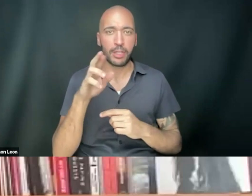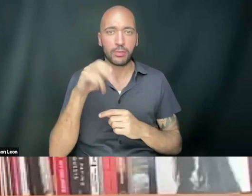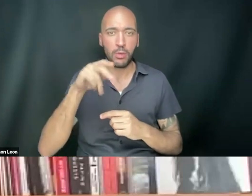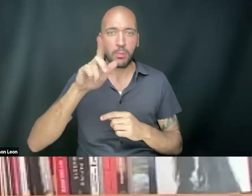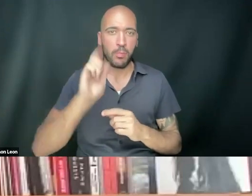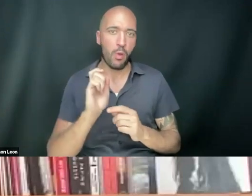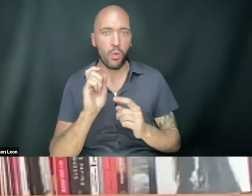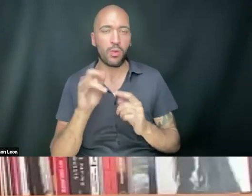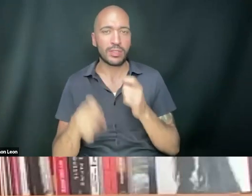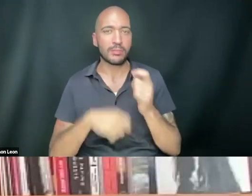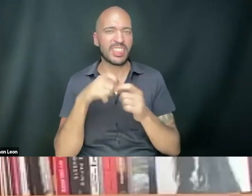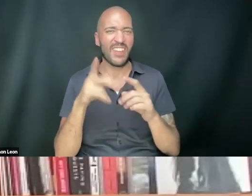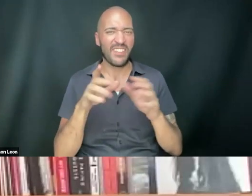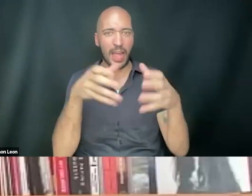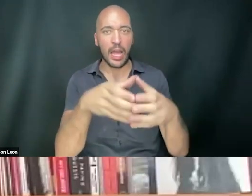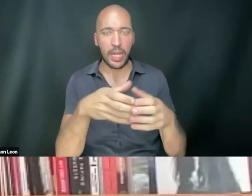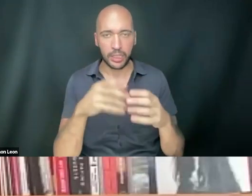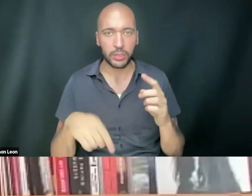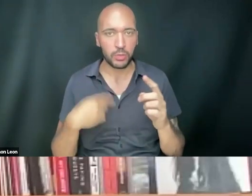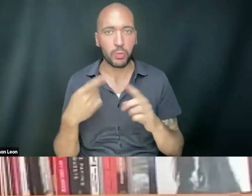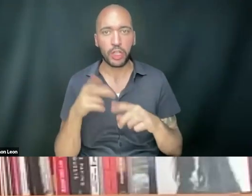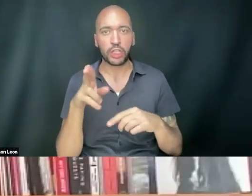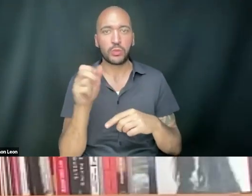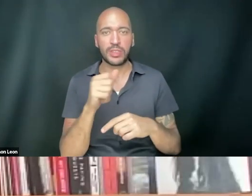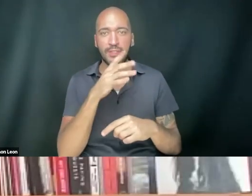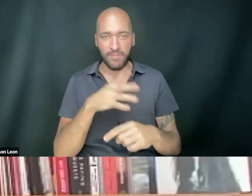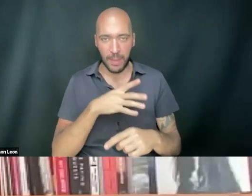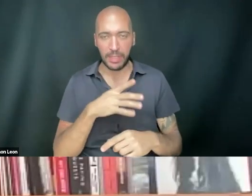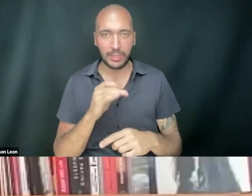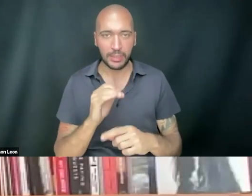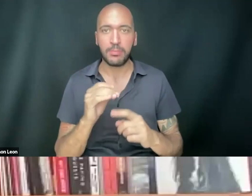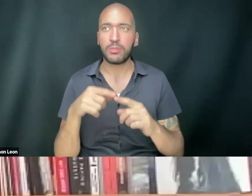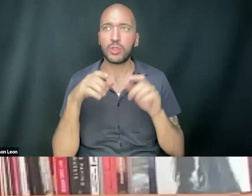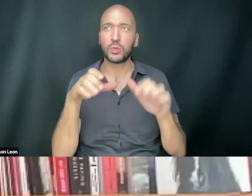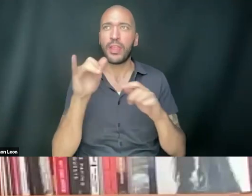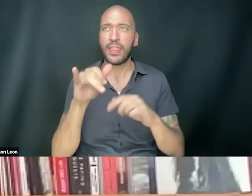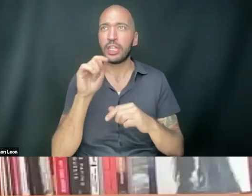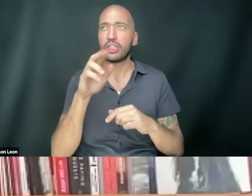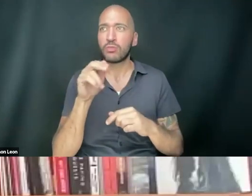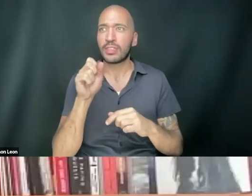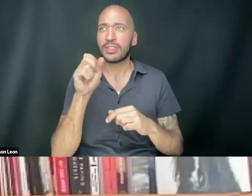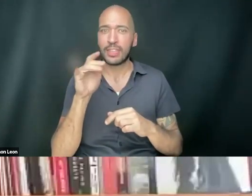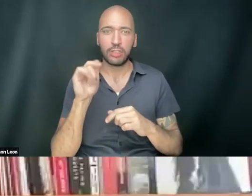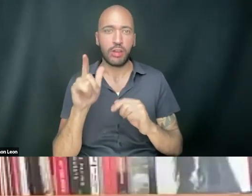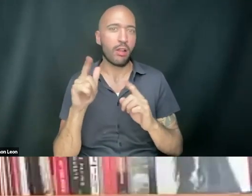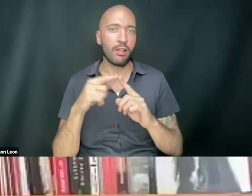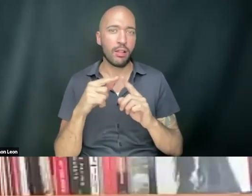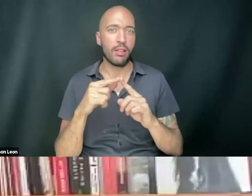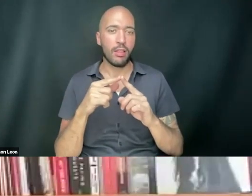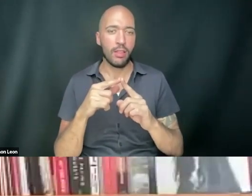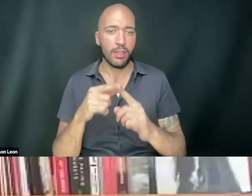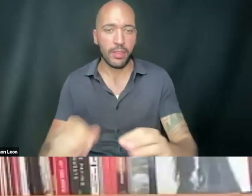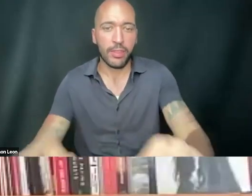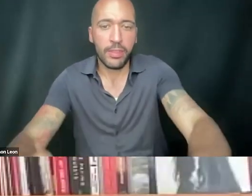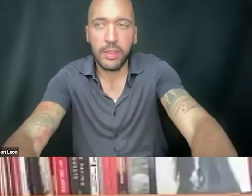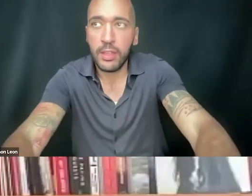kind of colony, when U.S. feminisms do the transnational, we always displace the violence. There's something